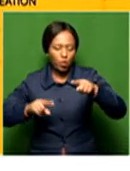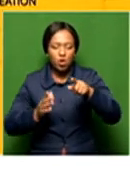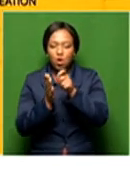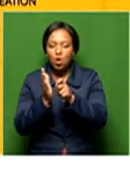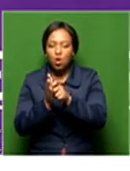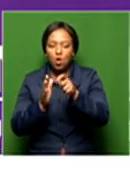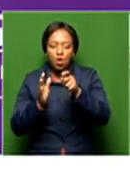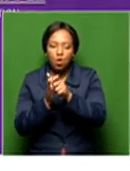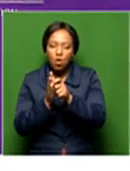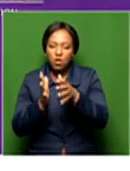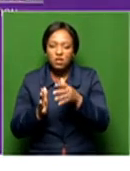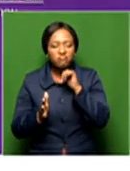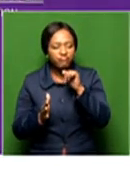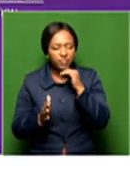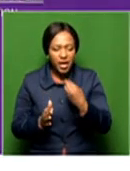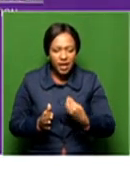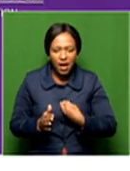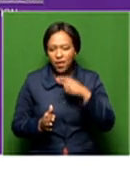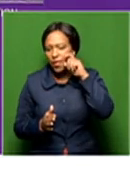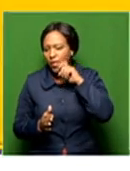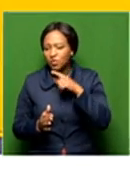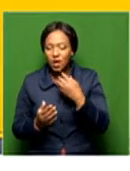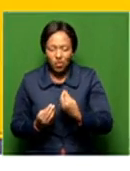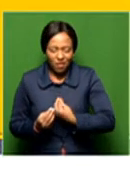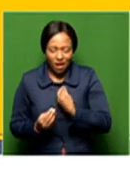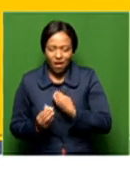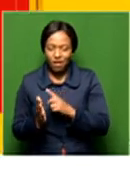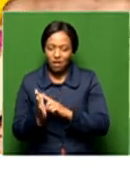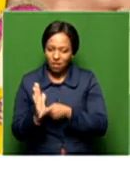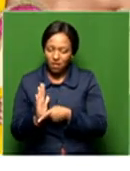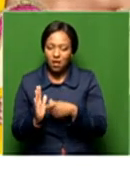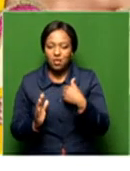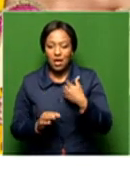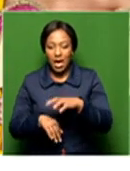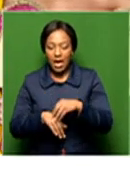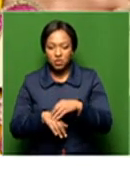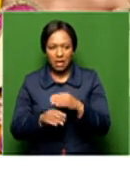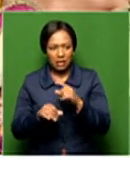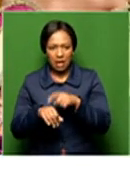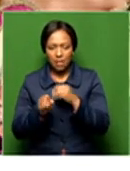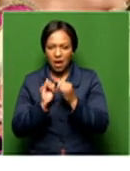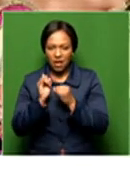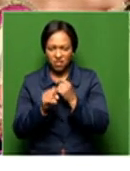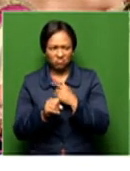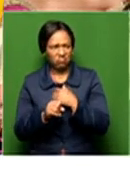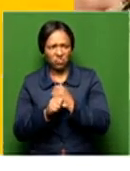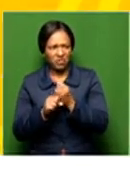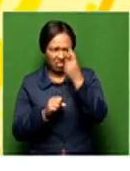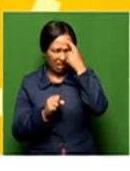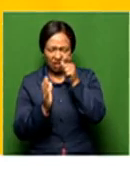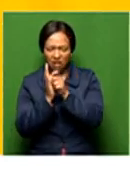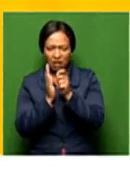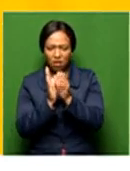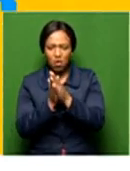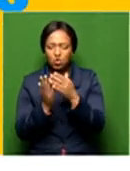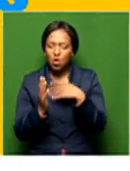young or old. But obviously these are the youngest ones that we have. And I mean, at that age, when you're 11, who's thinking of writing a book? mean, these